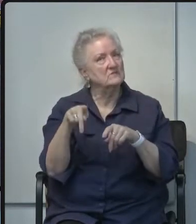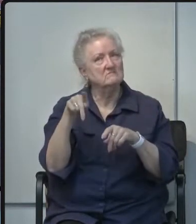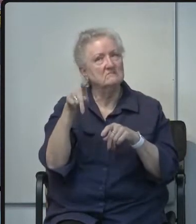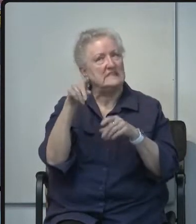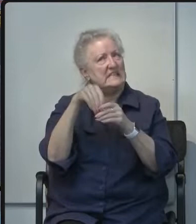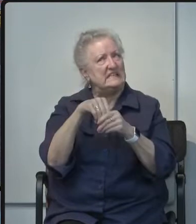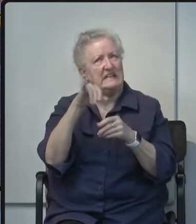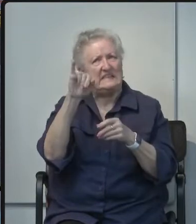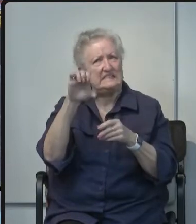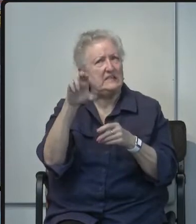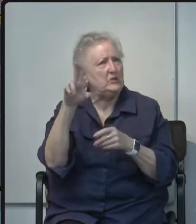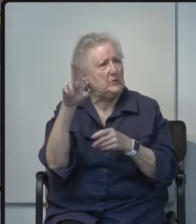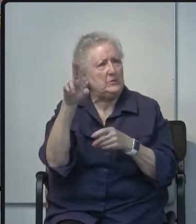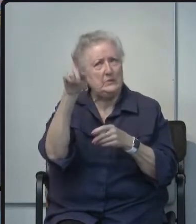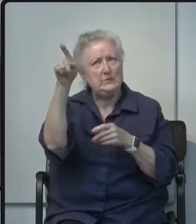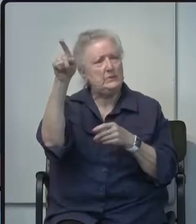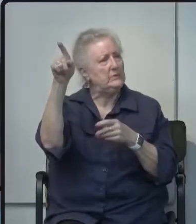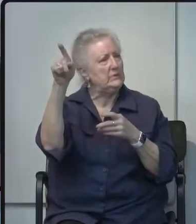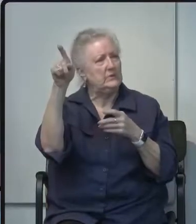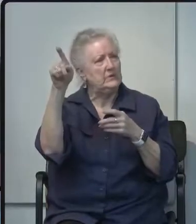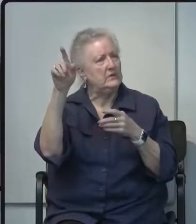can you tell us anything about his care